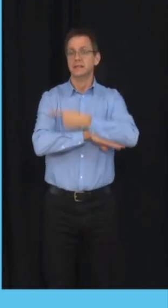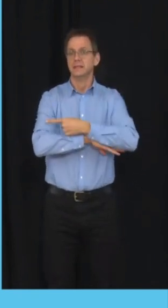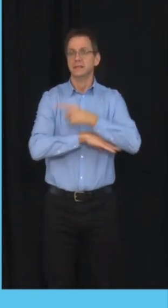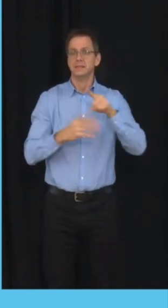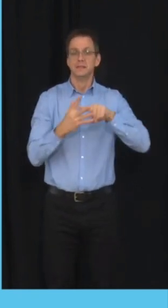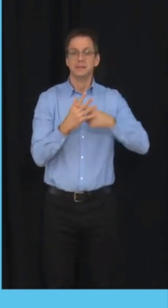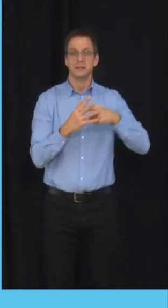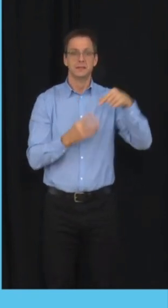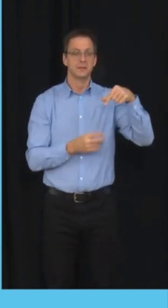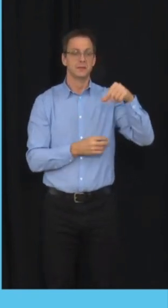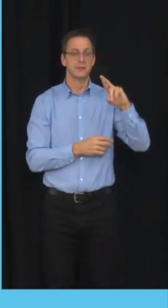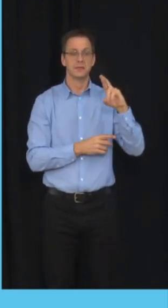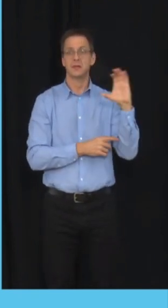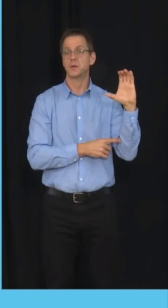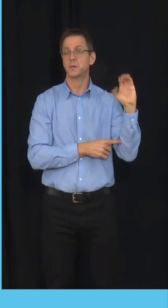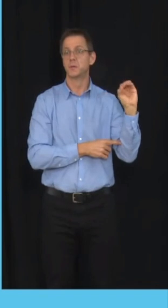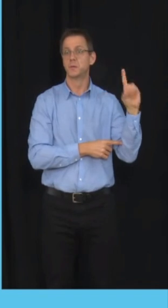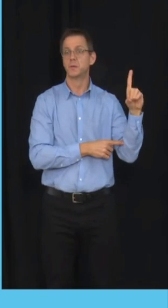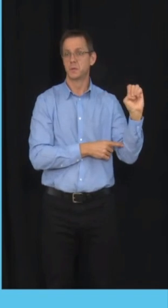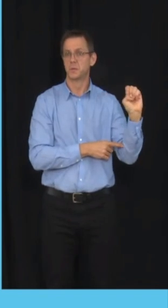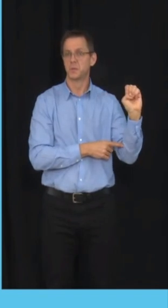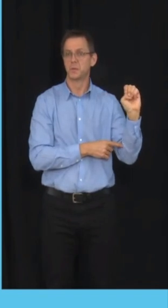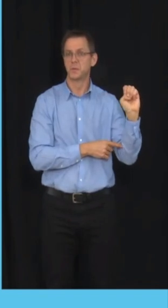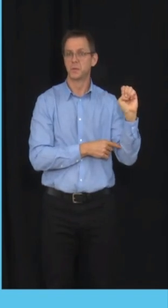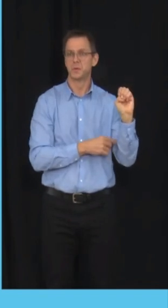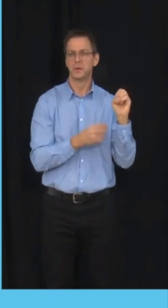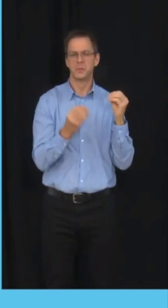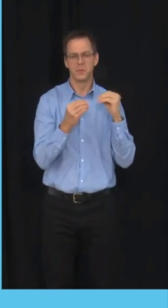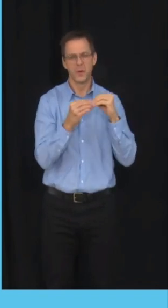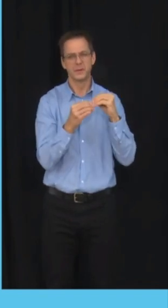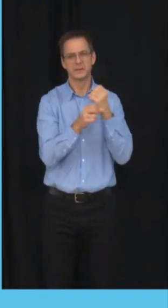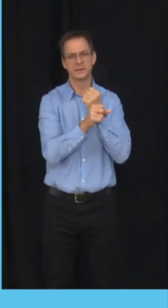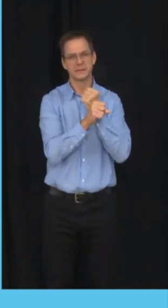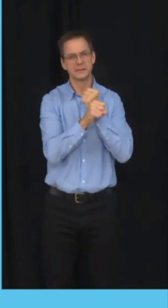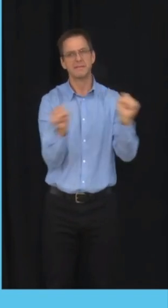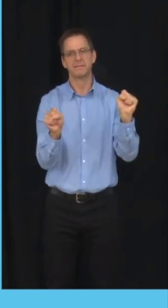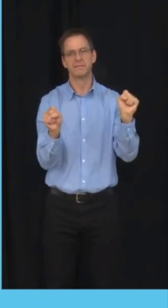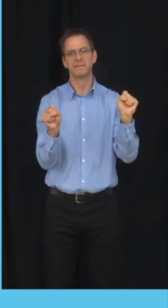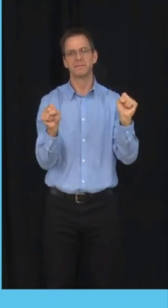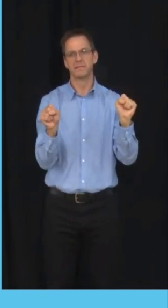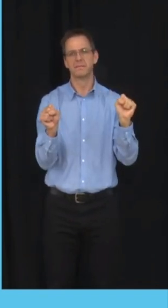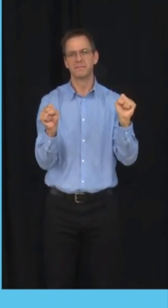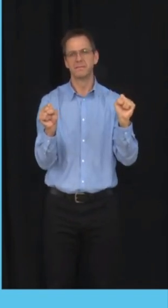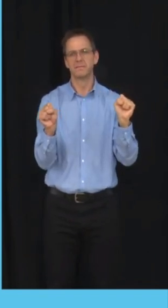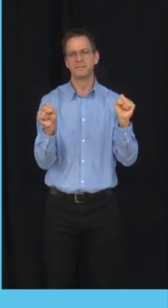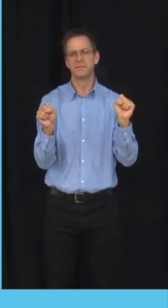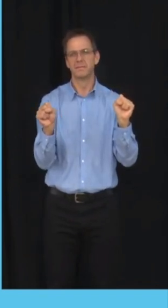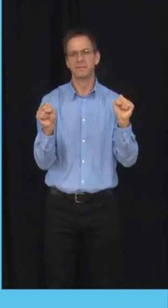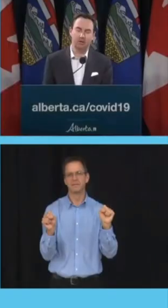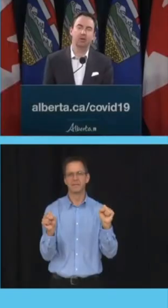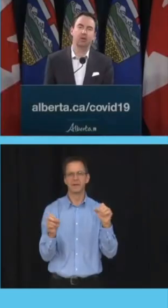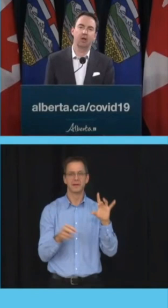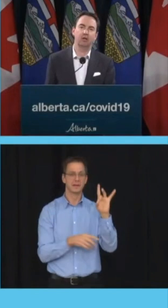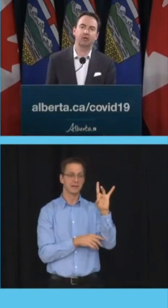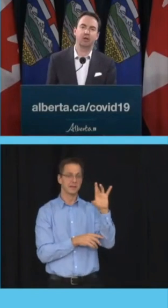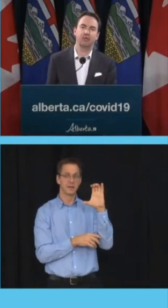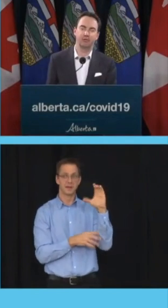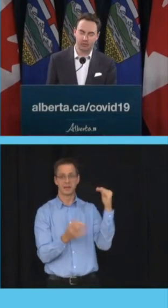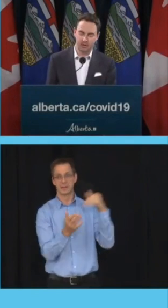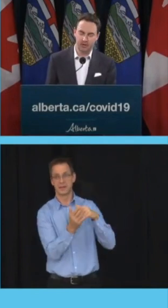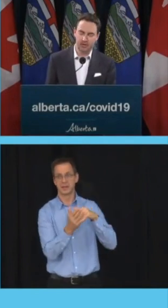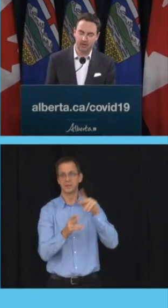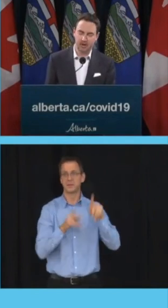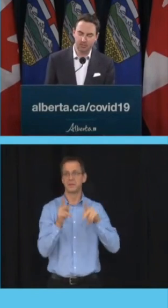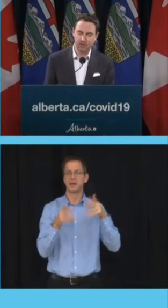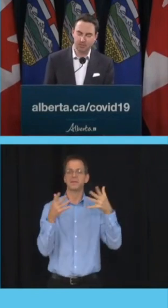accessed their enhanced record over the past week. And today, I'm pleased to announce another step forward, the